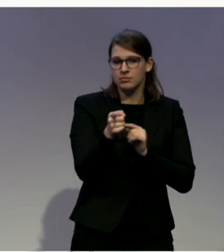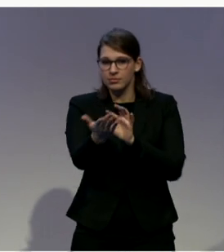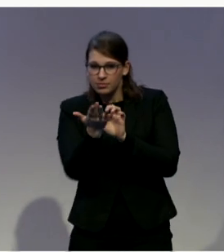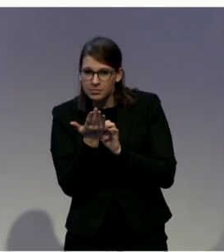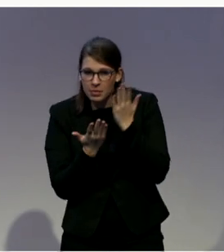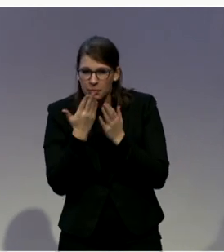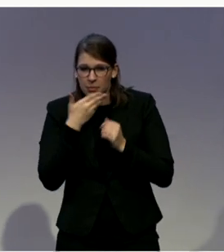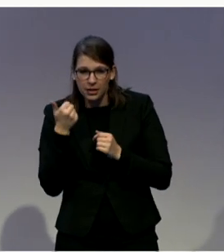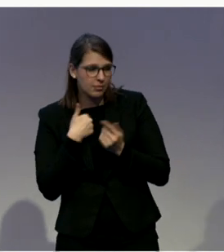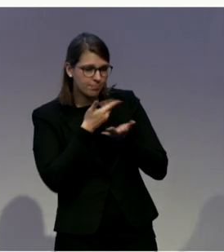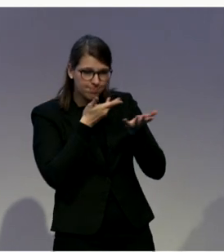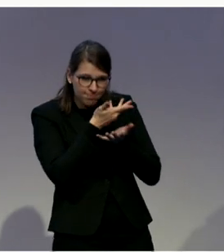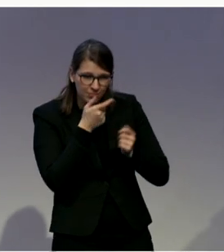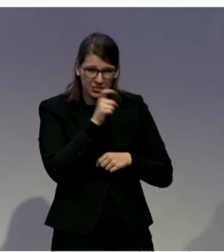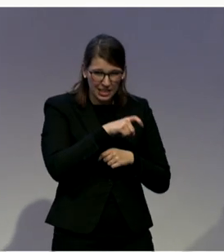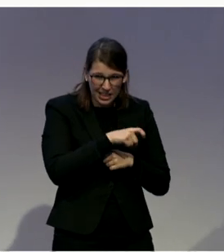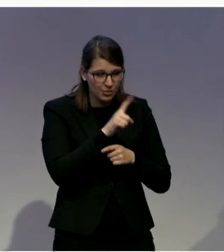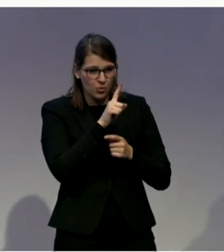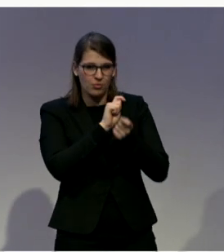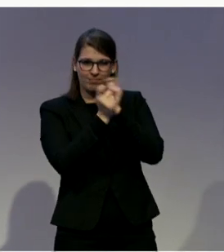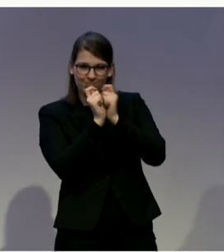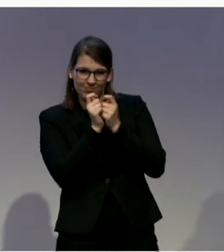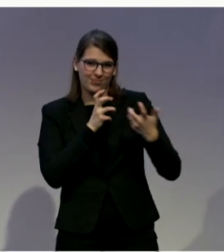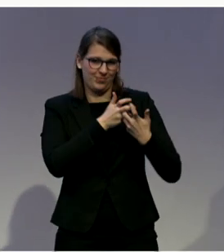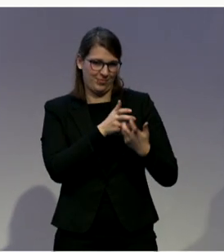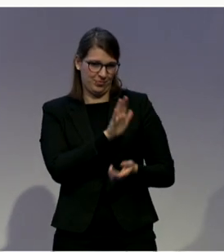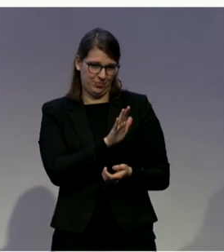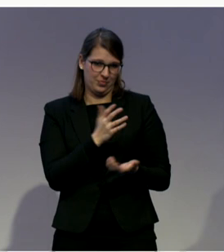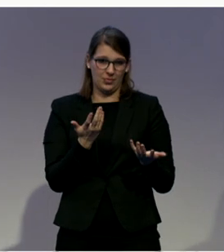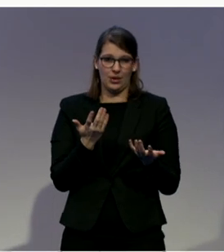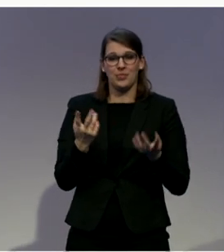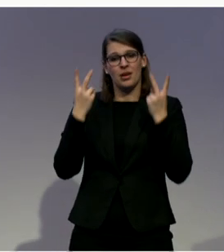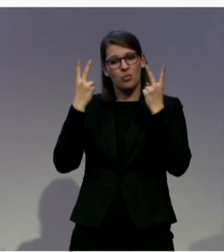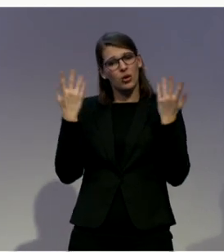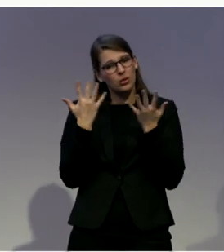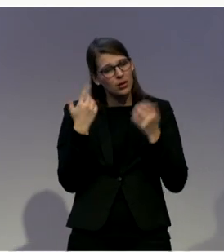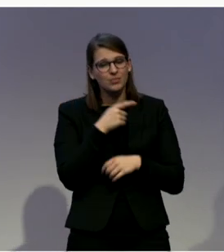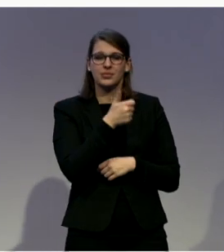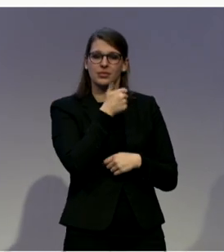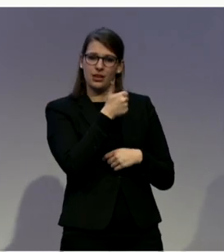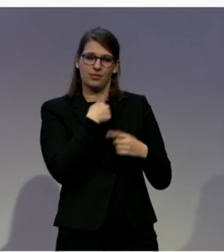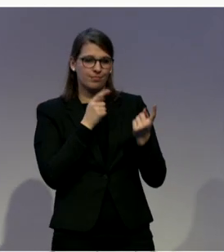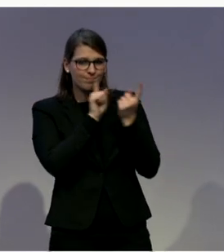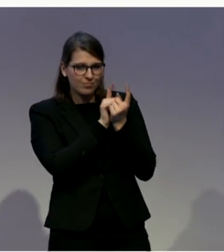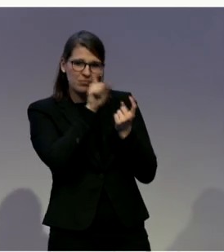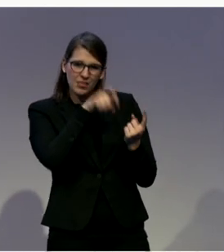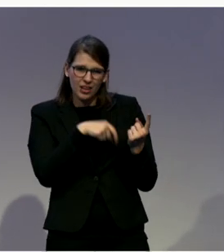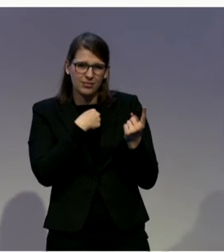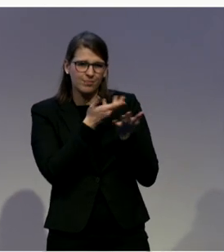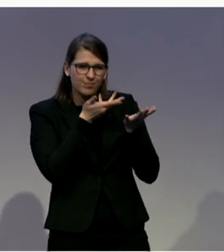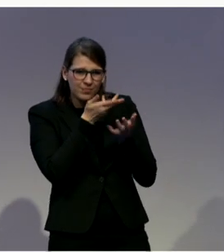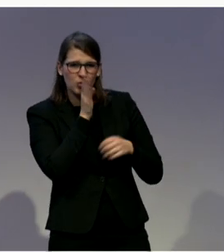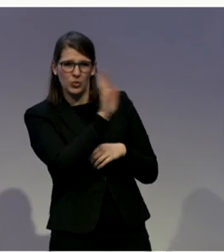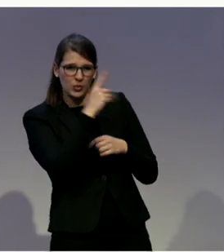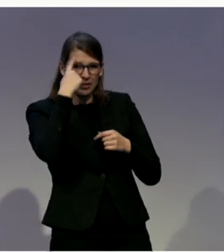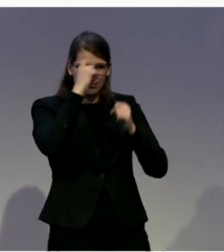and try something else. But the key thing is that you involve the person, talk with the person and start from their choices, not only start from